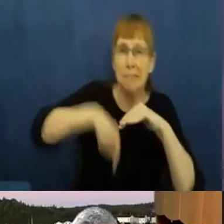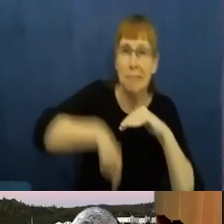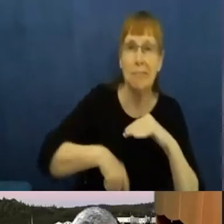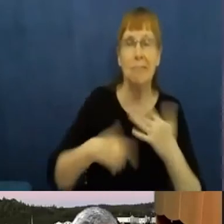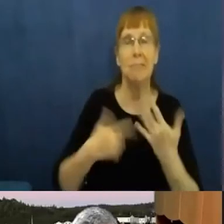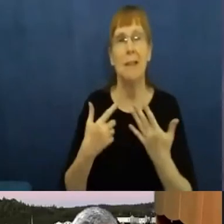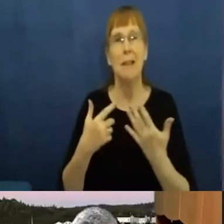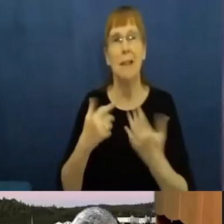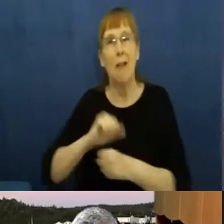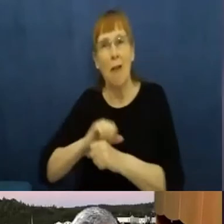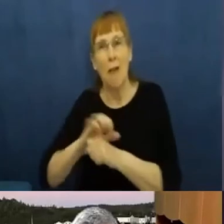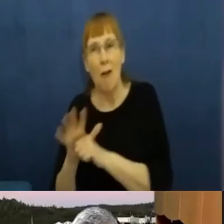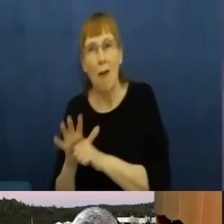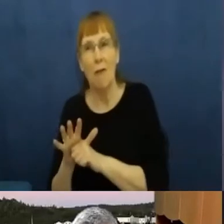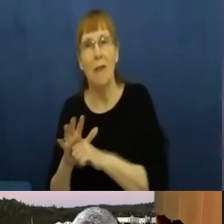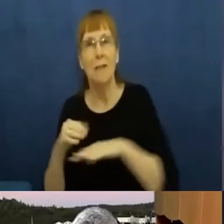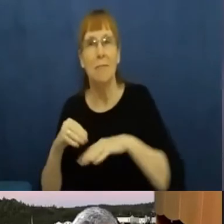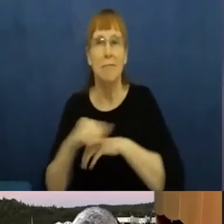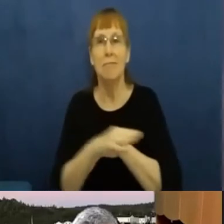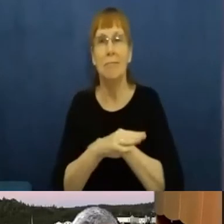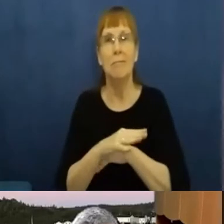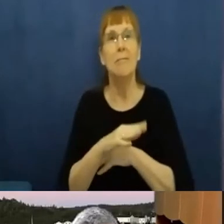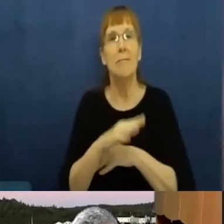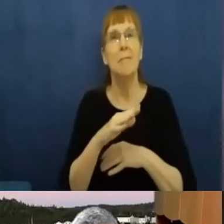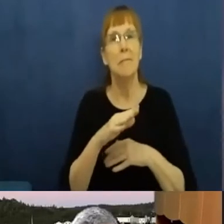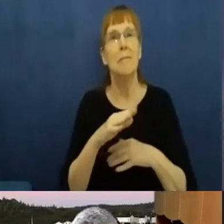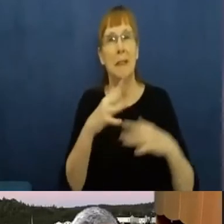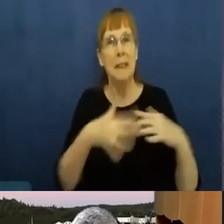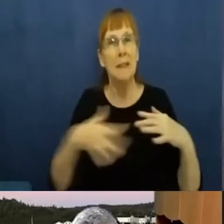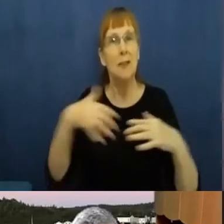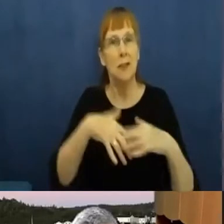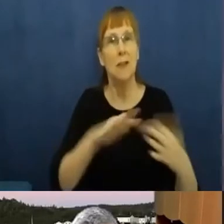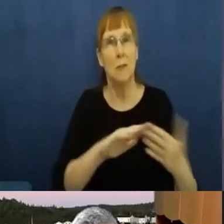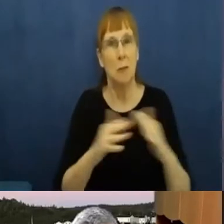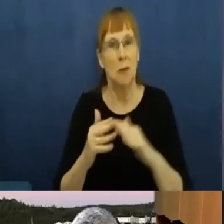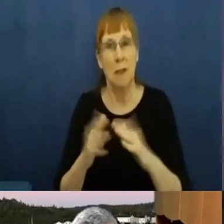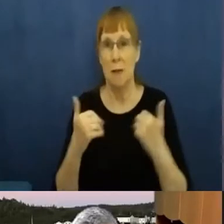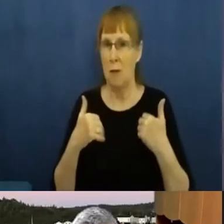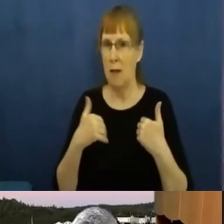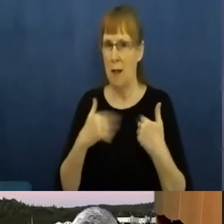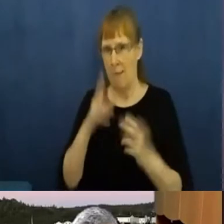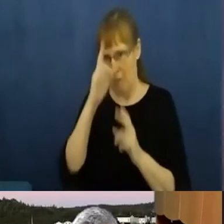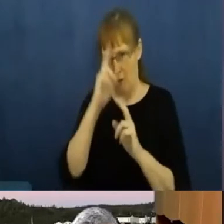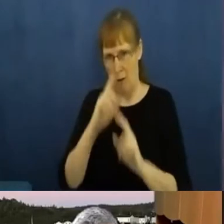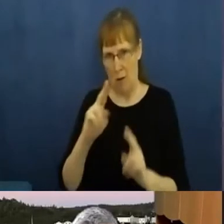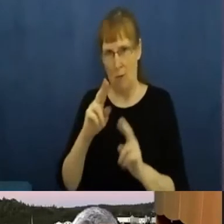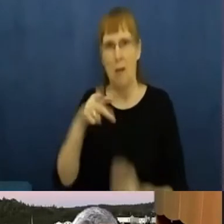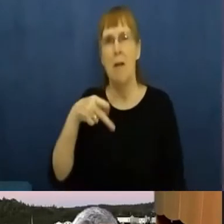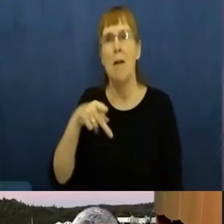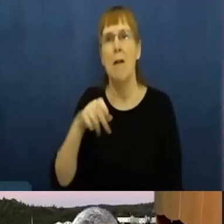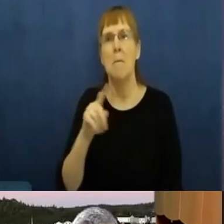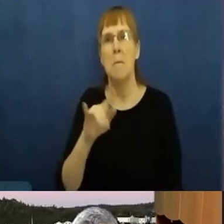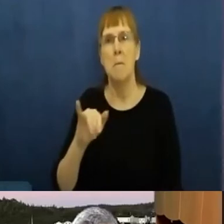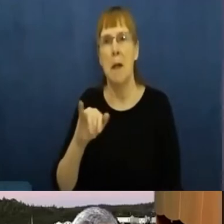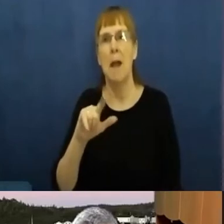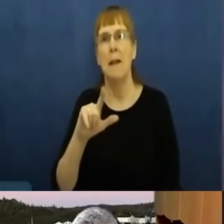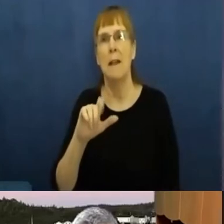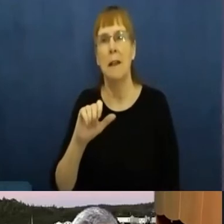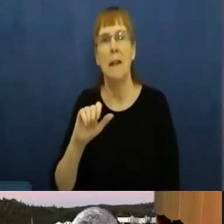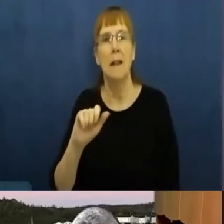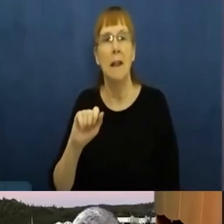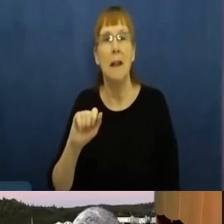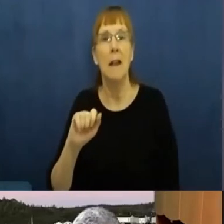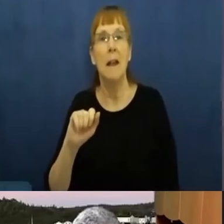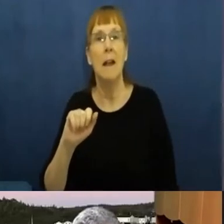response to the pandemic for Indigenous communities. We have with us the Honorable Patti Laboukain Benson, who is a scholar from 2004.